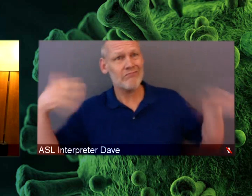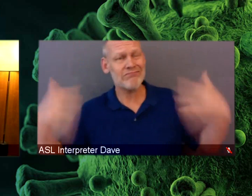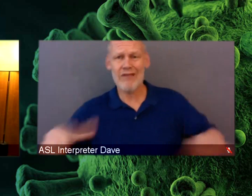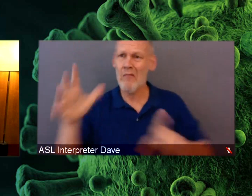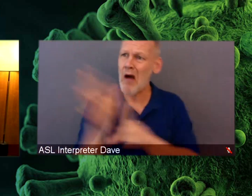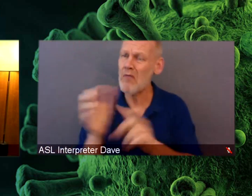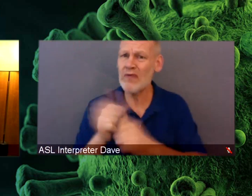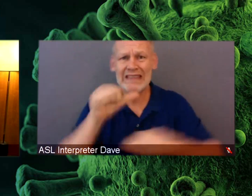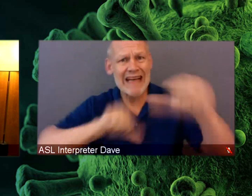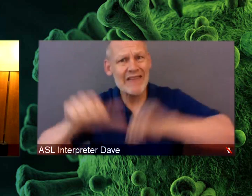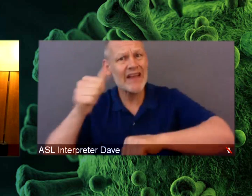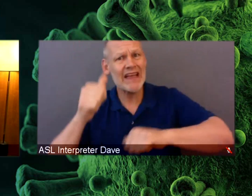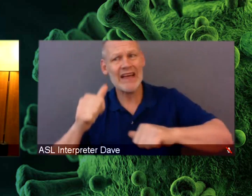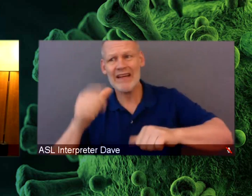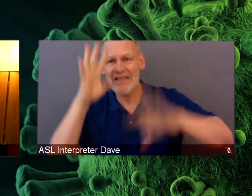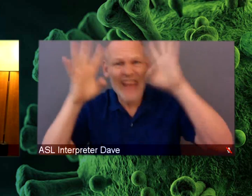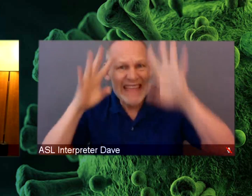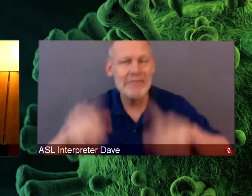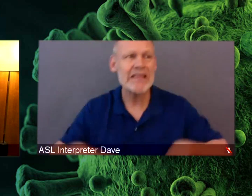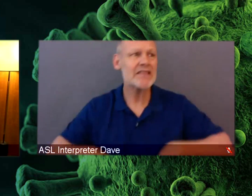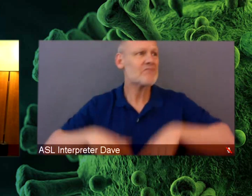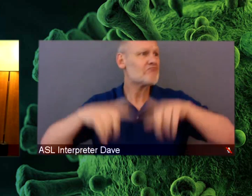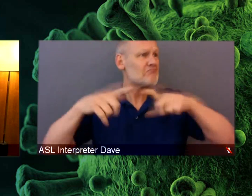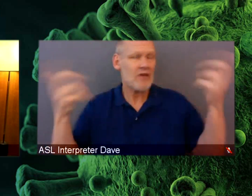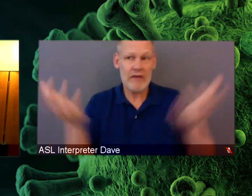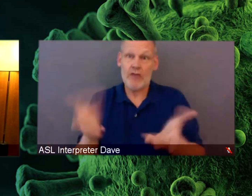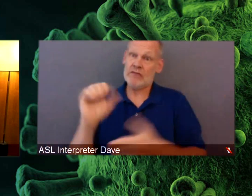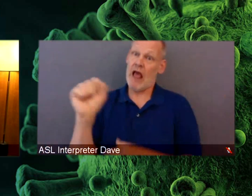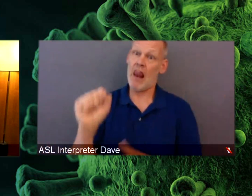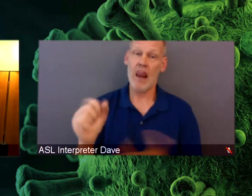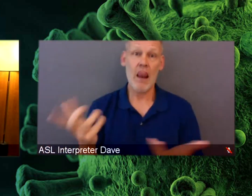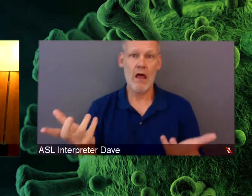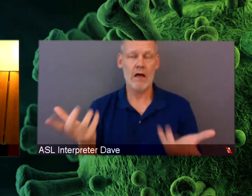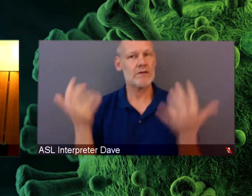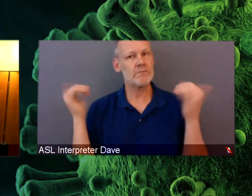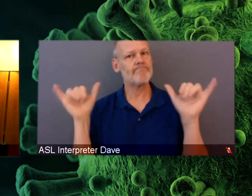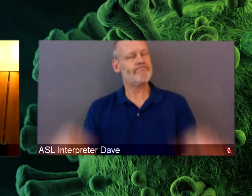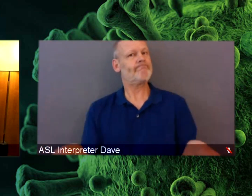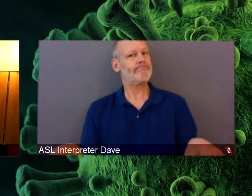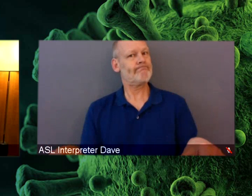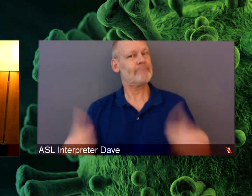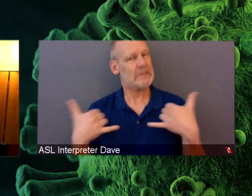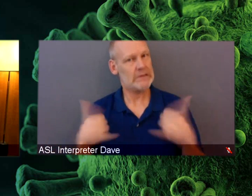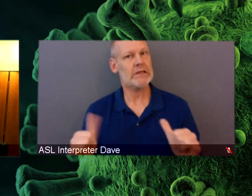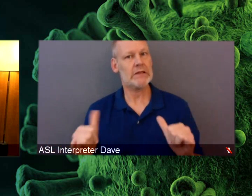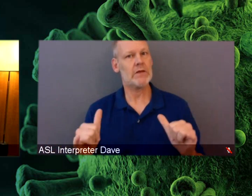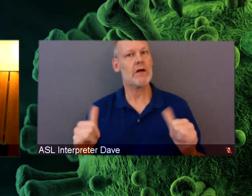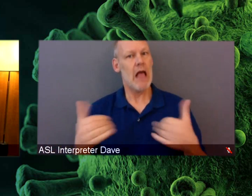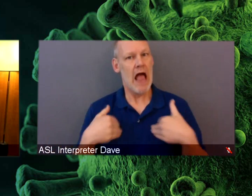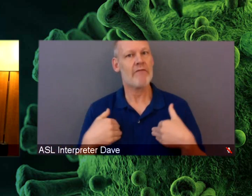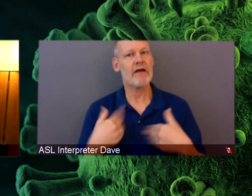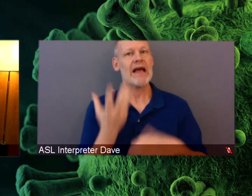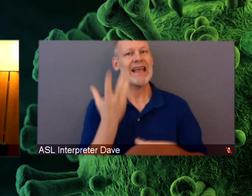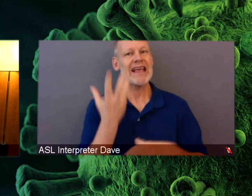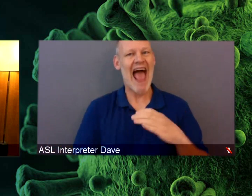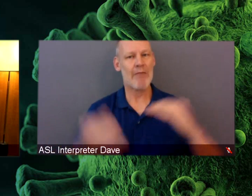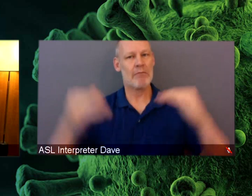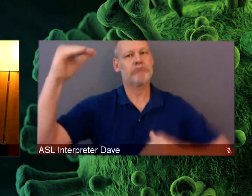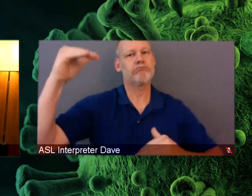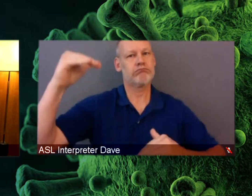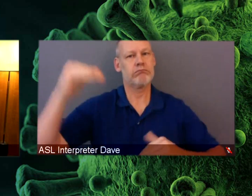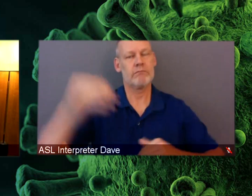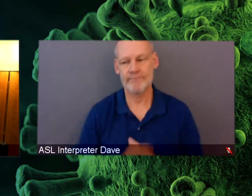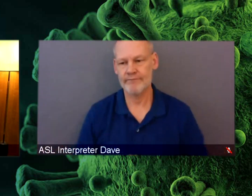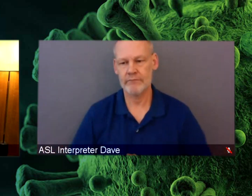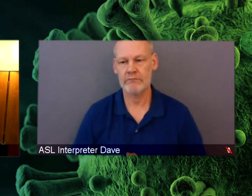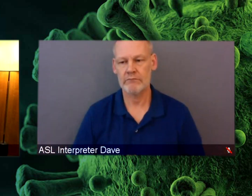and innovation, we still have this major gap we've got to fill. The second study looked